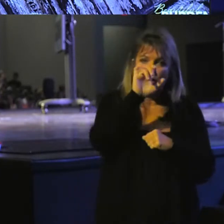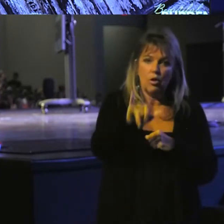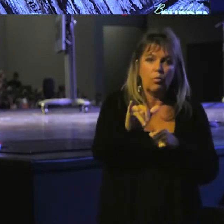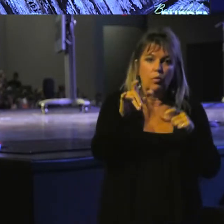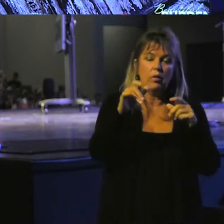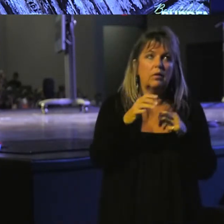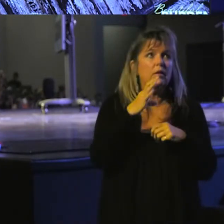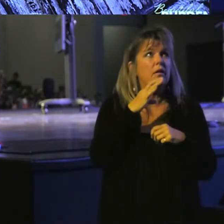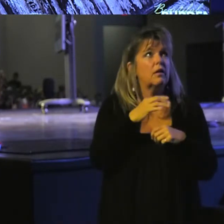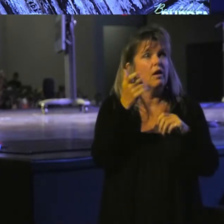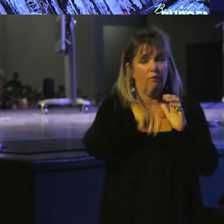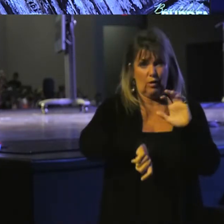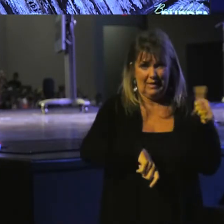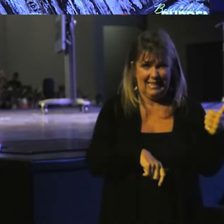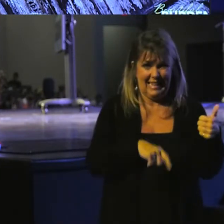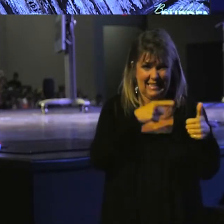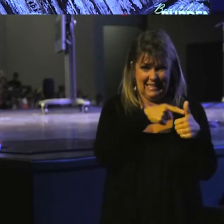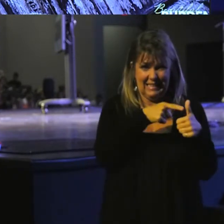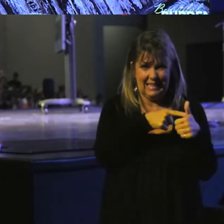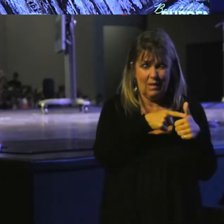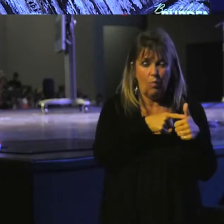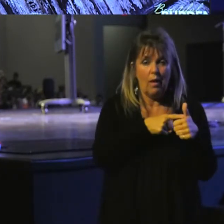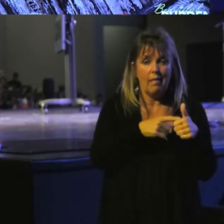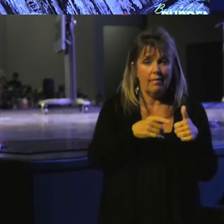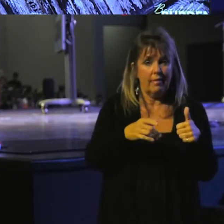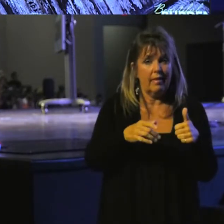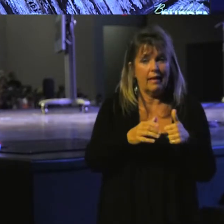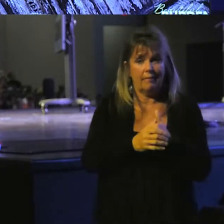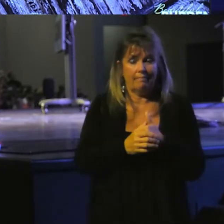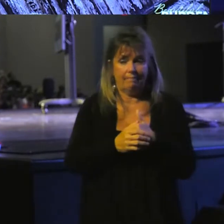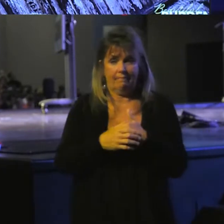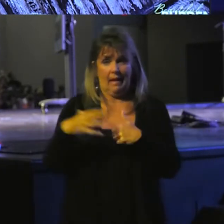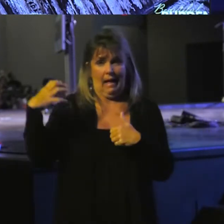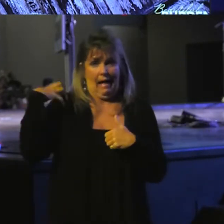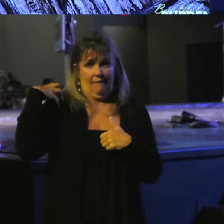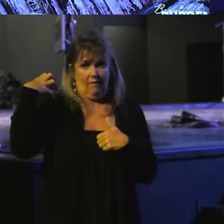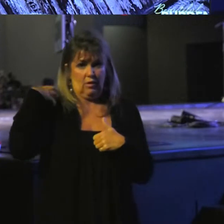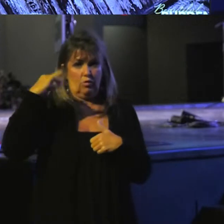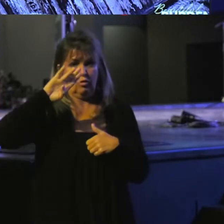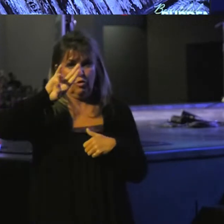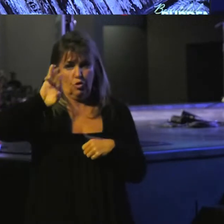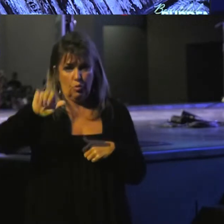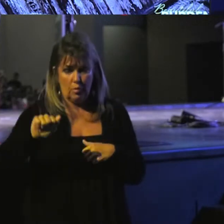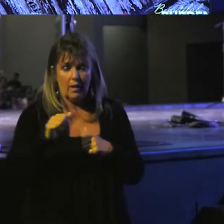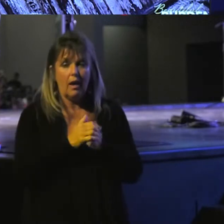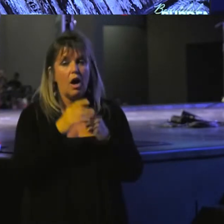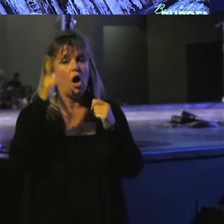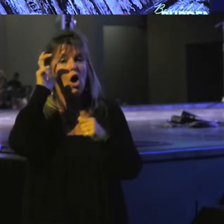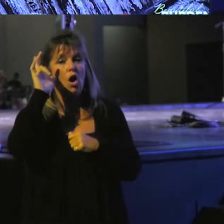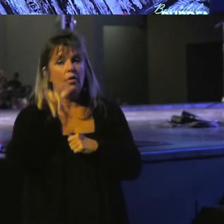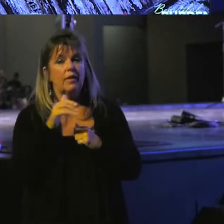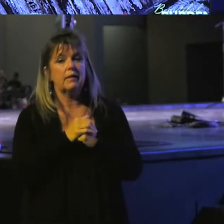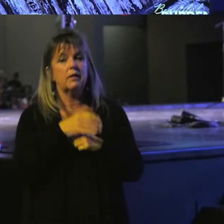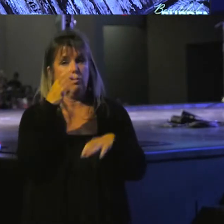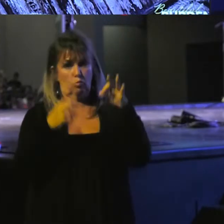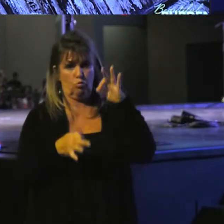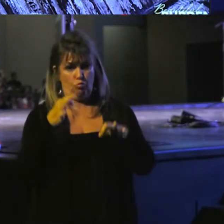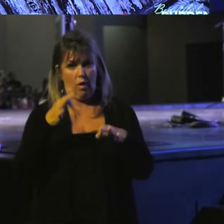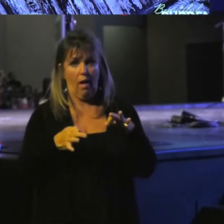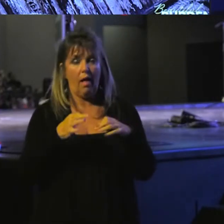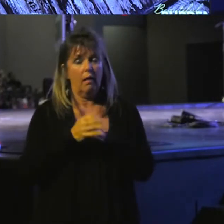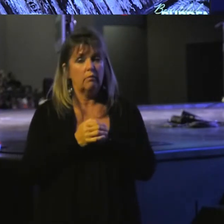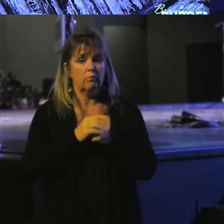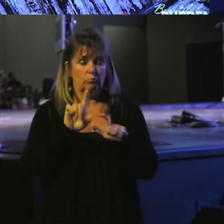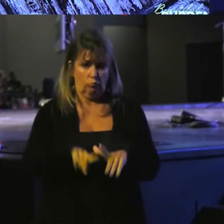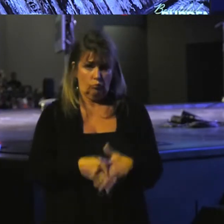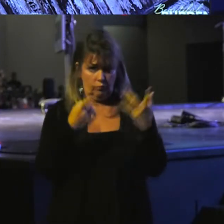a word for today. Look at verse 10. When the officials of Judah heard these things, they came up from the king's house. This is when a trial really starts happening.